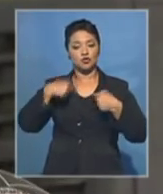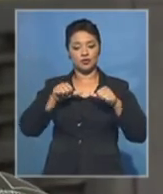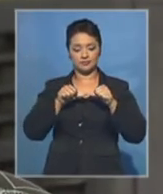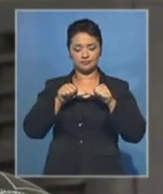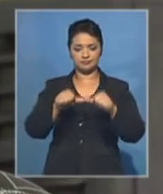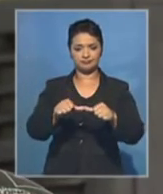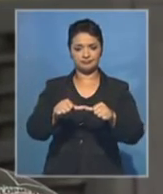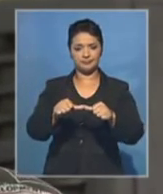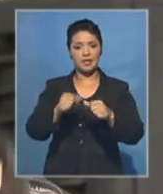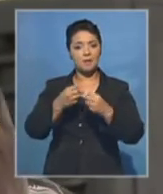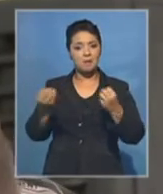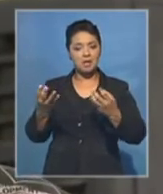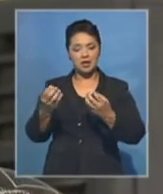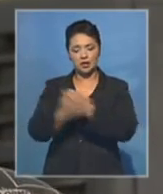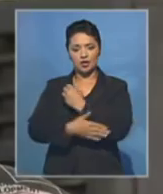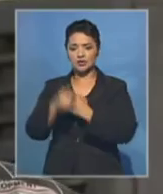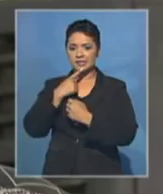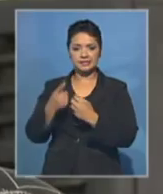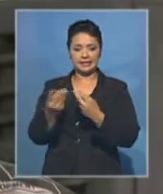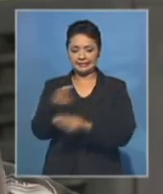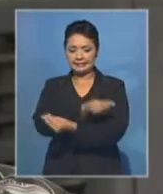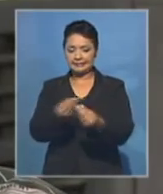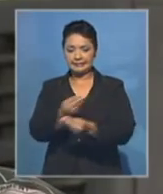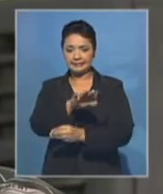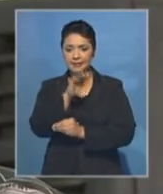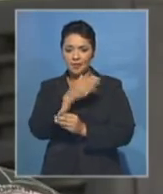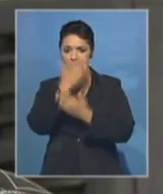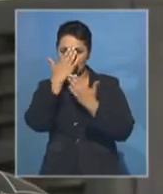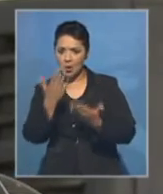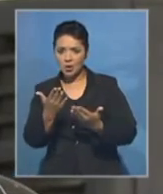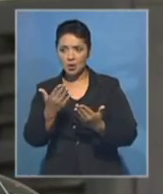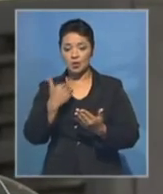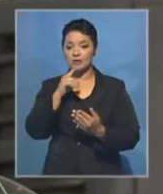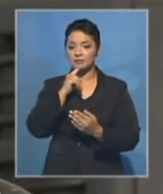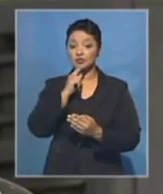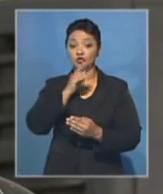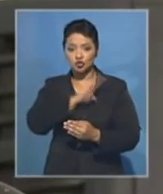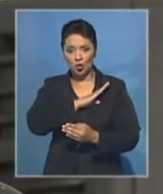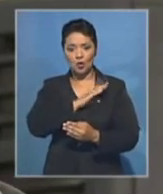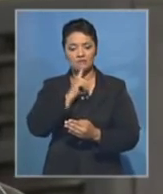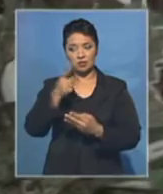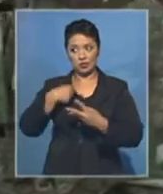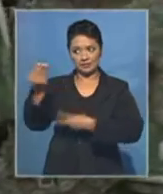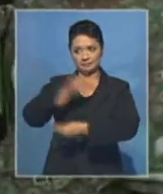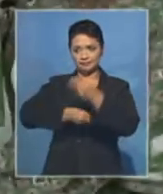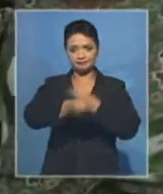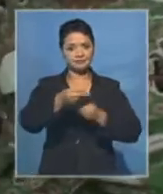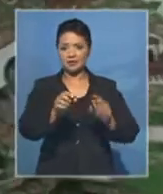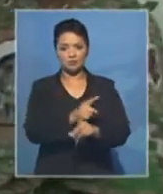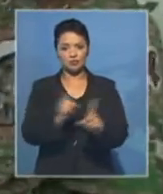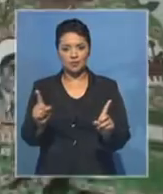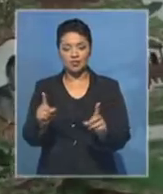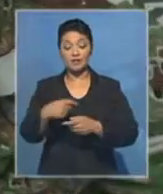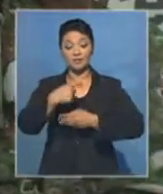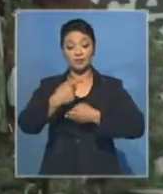under sanctions. You can understand the mixed signals. They will not deal with us. The Congress